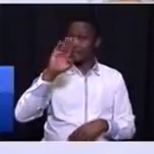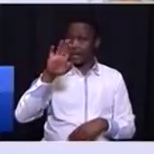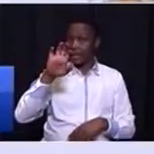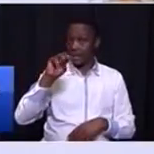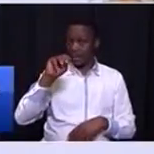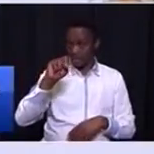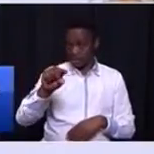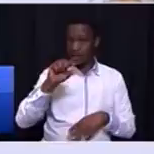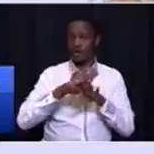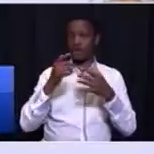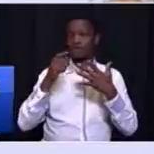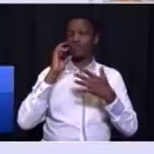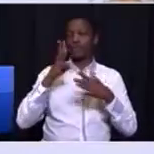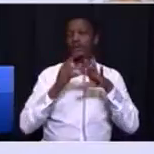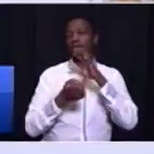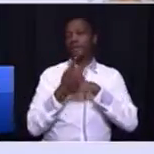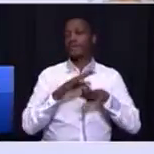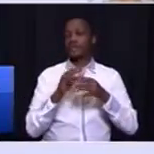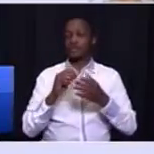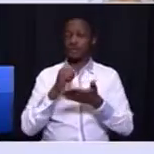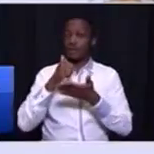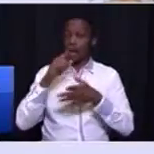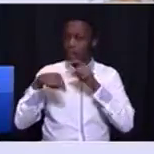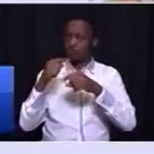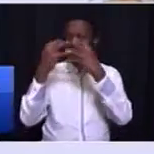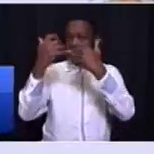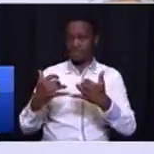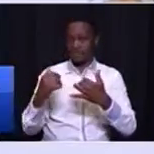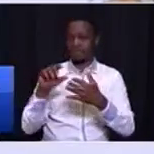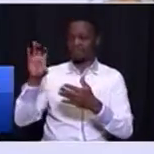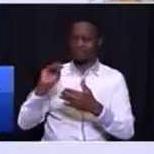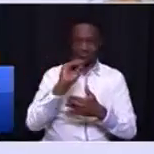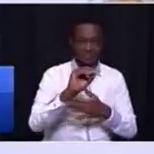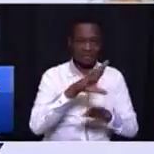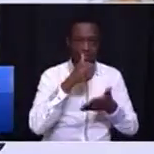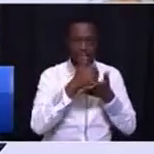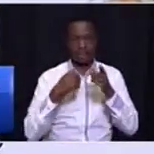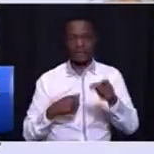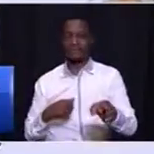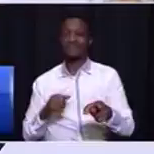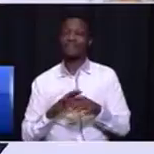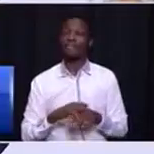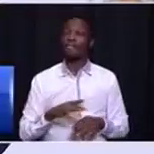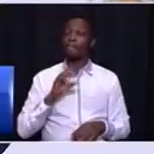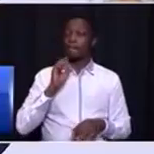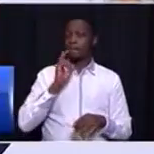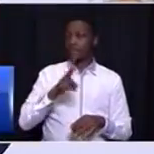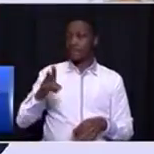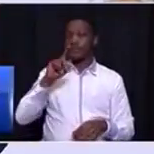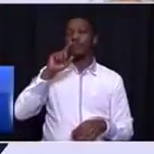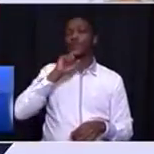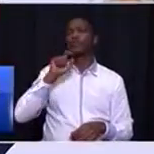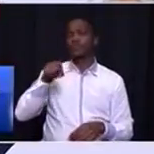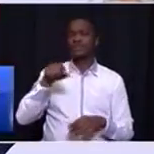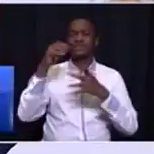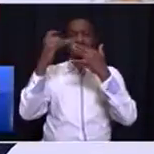receive our immediate attention through the infrastructure budget. We will use this budget to support the